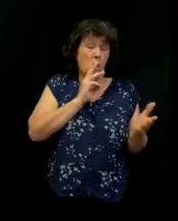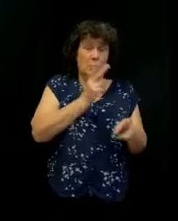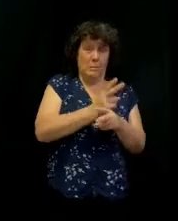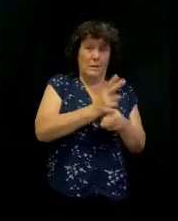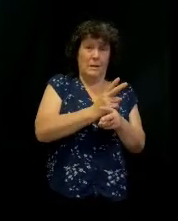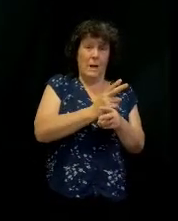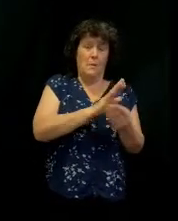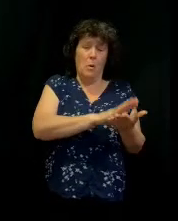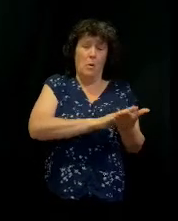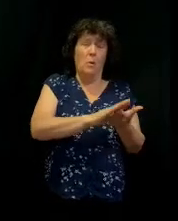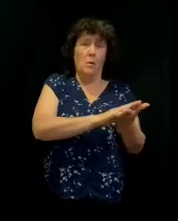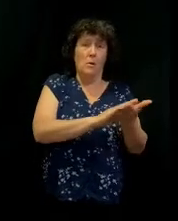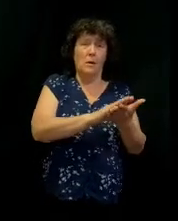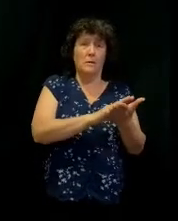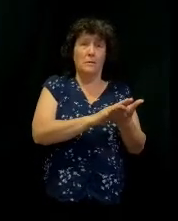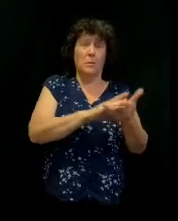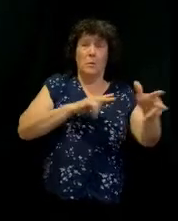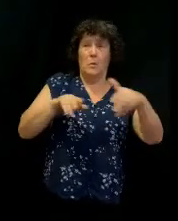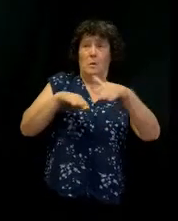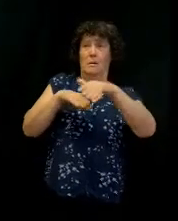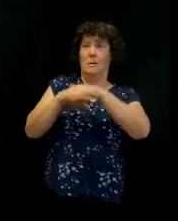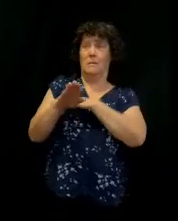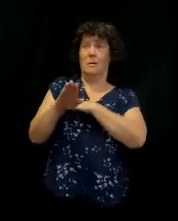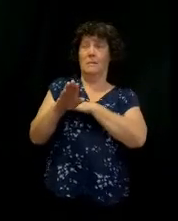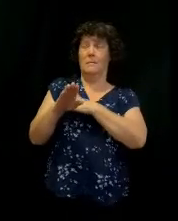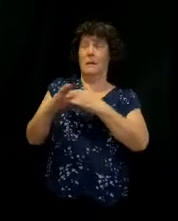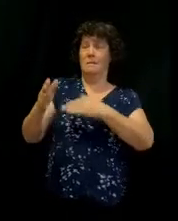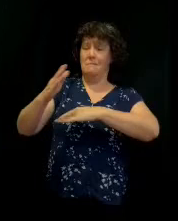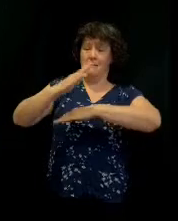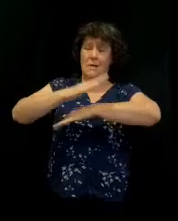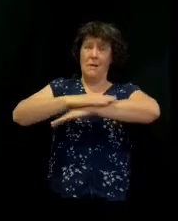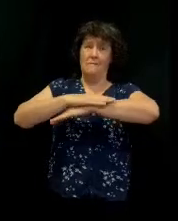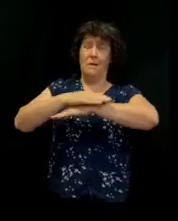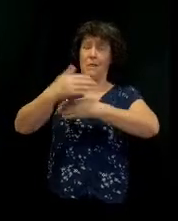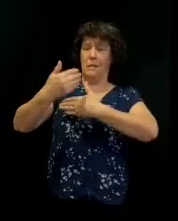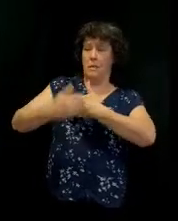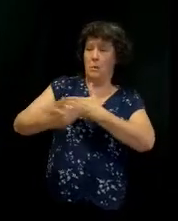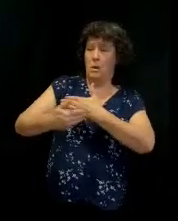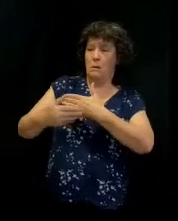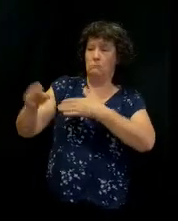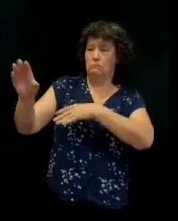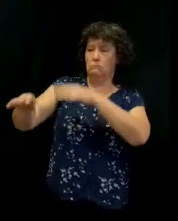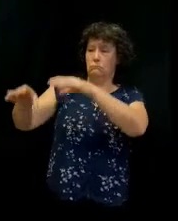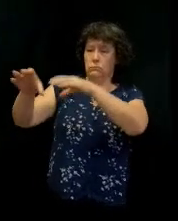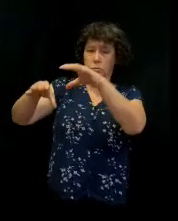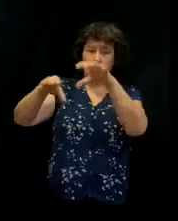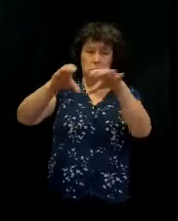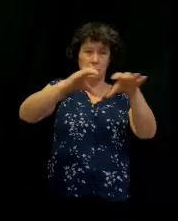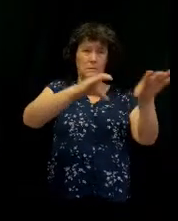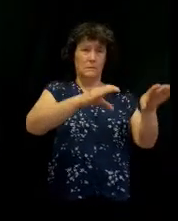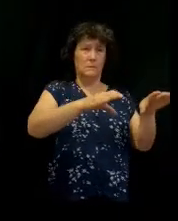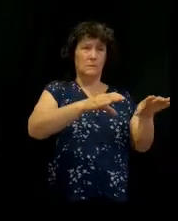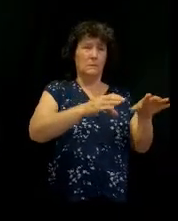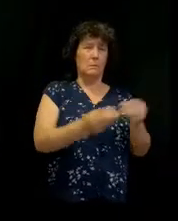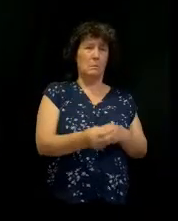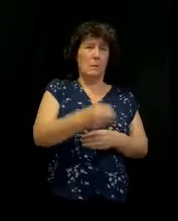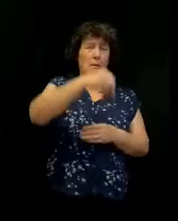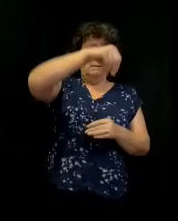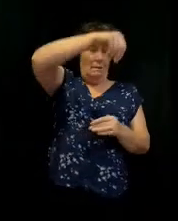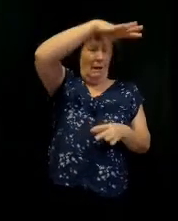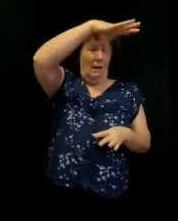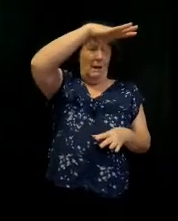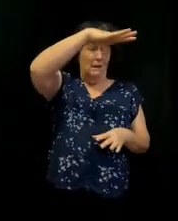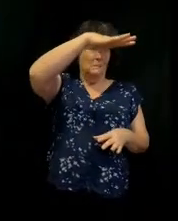tabernacle, and there was, you know, there was a table with this bread on it, and there was this lampstand. had this